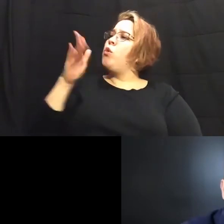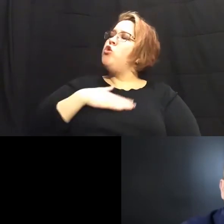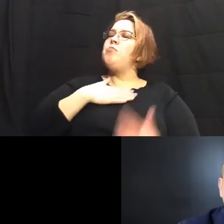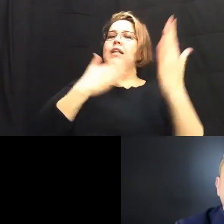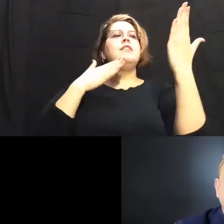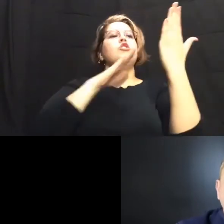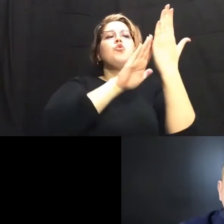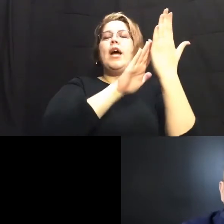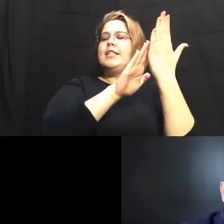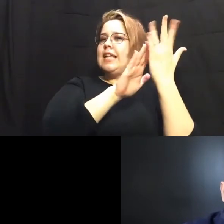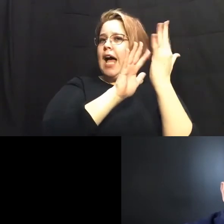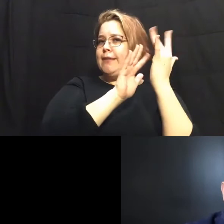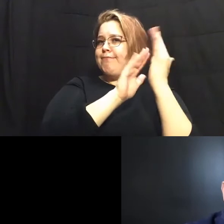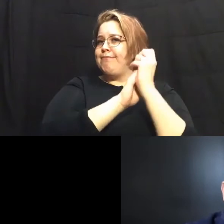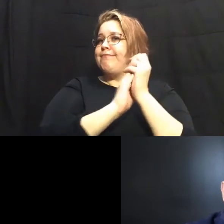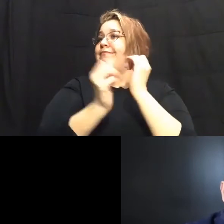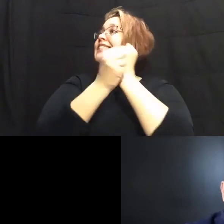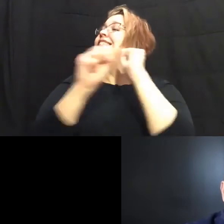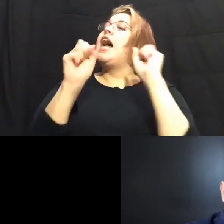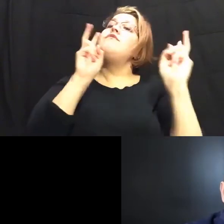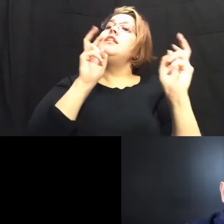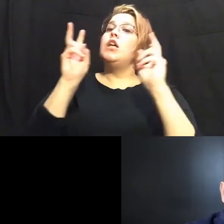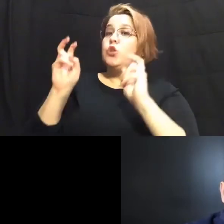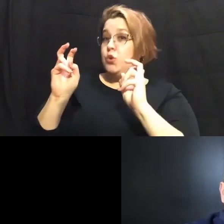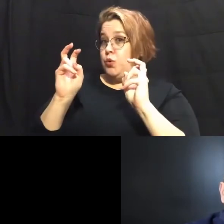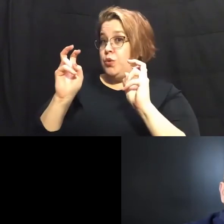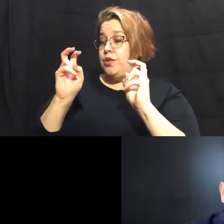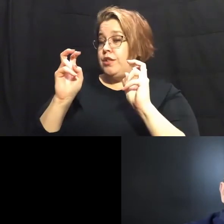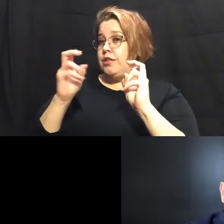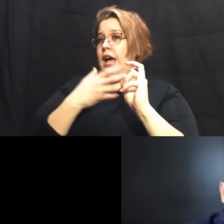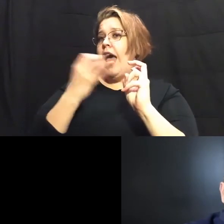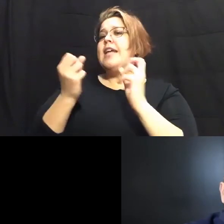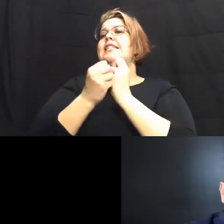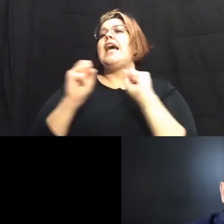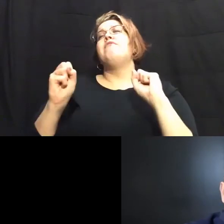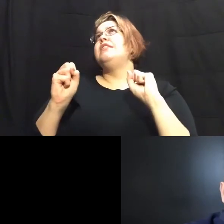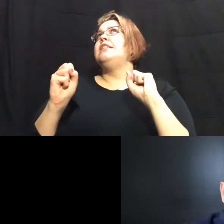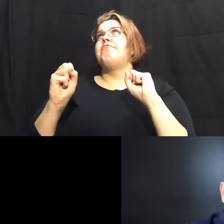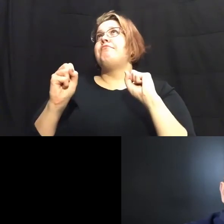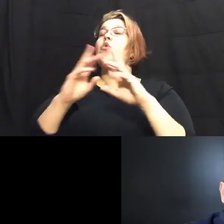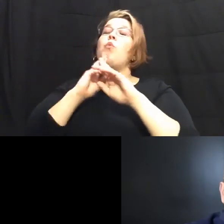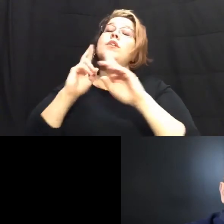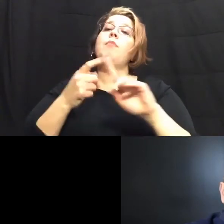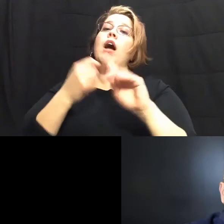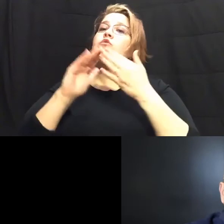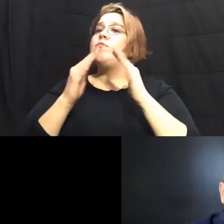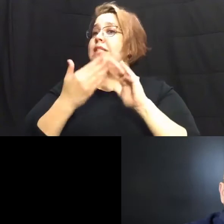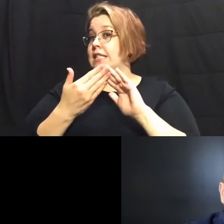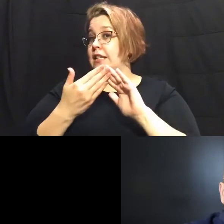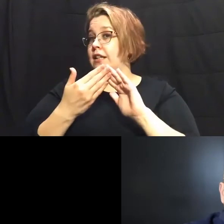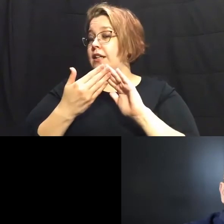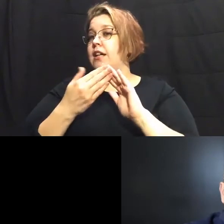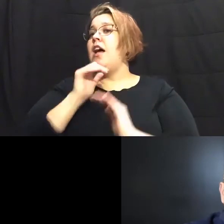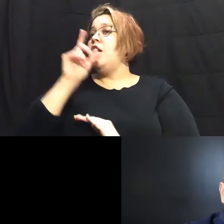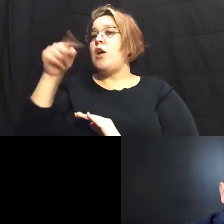um uh safety issues and safety um uh responses from the city for not just